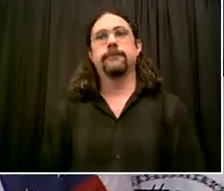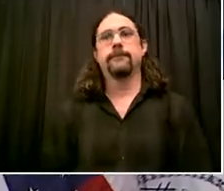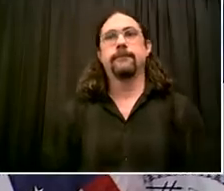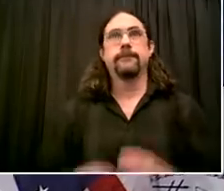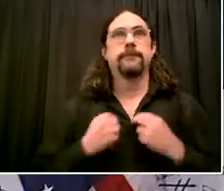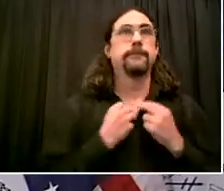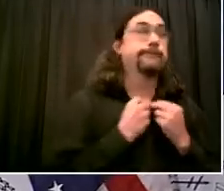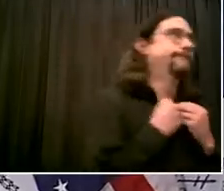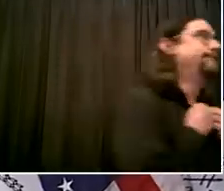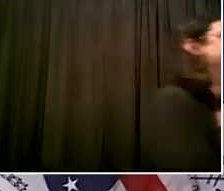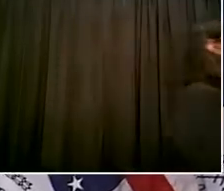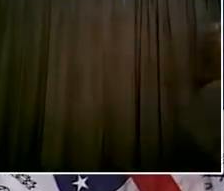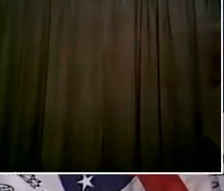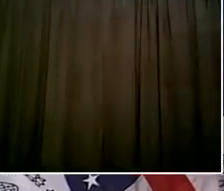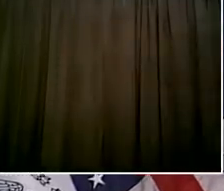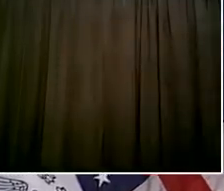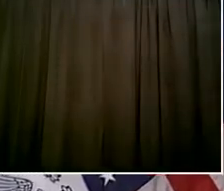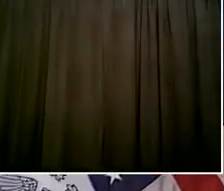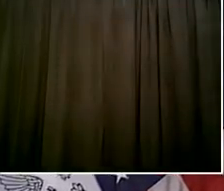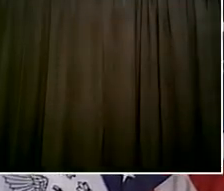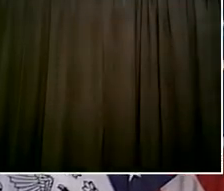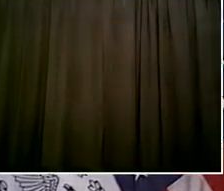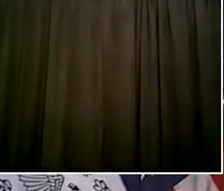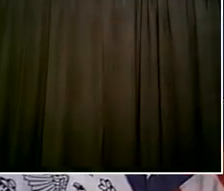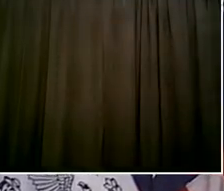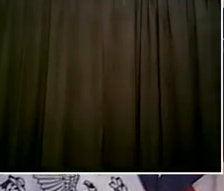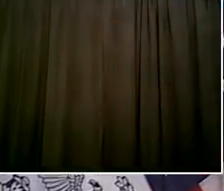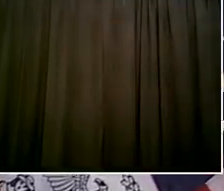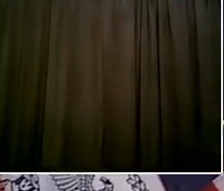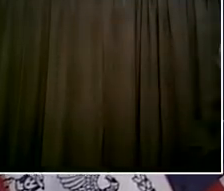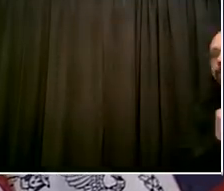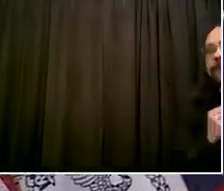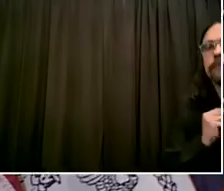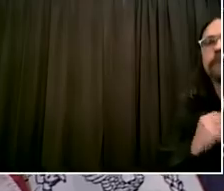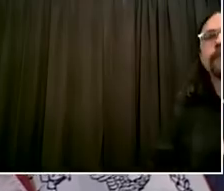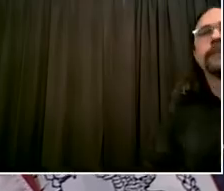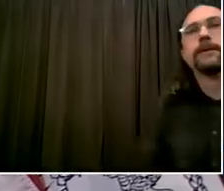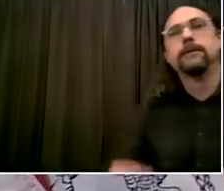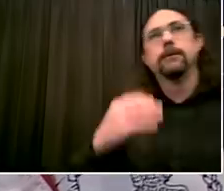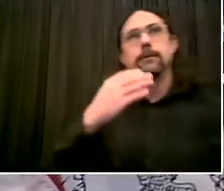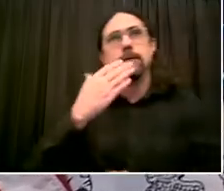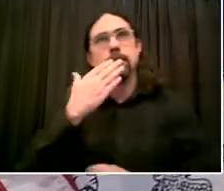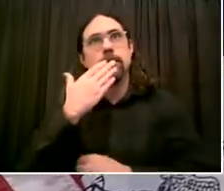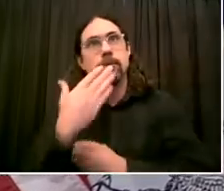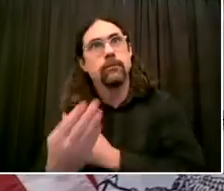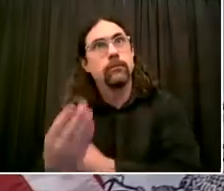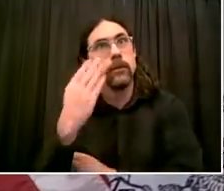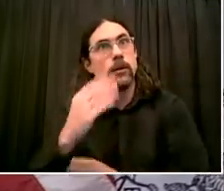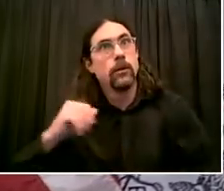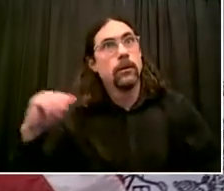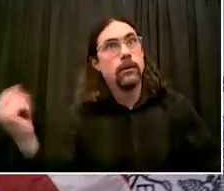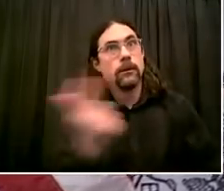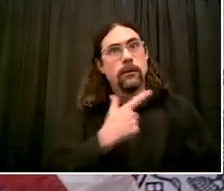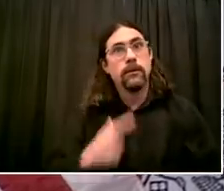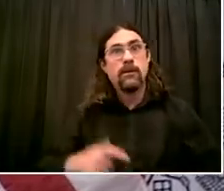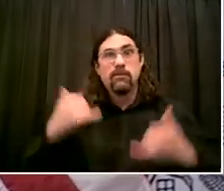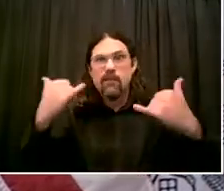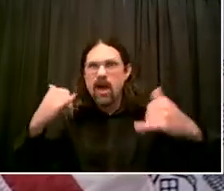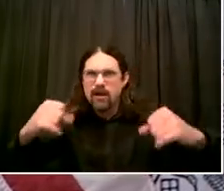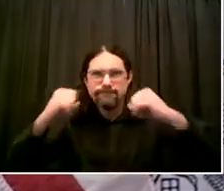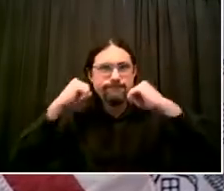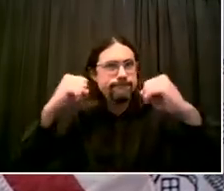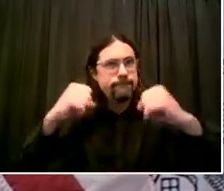Good morning everybody. Today we have some good news. I woke up this morning and heard that our